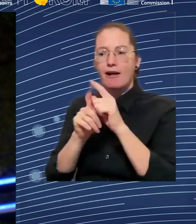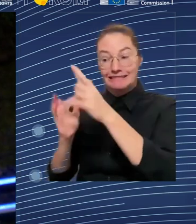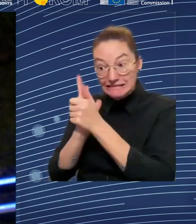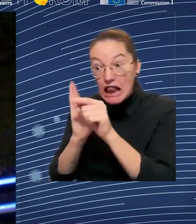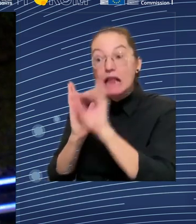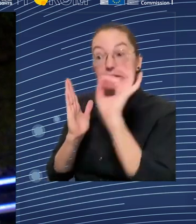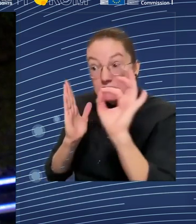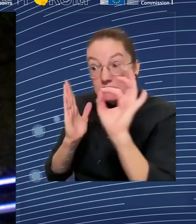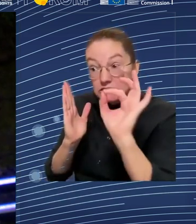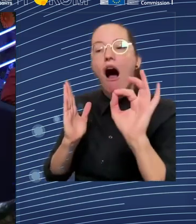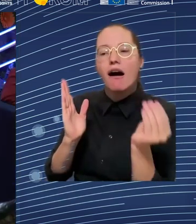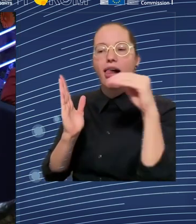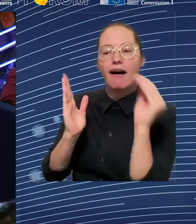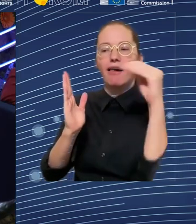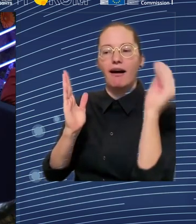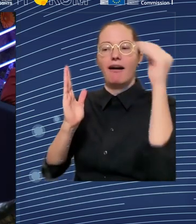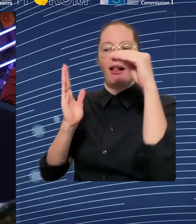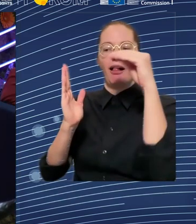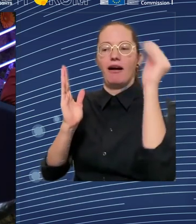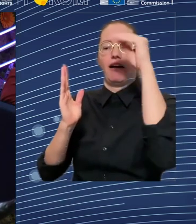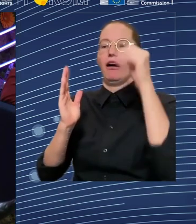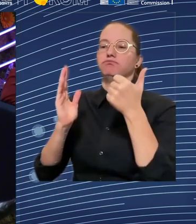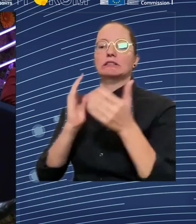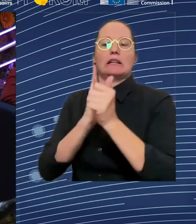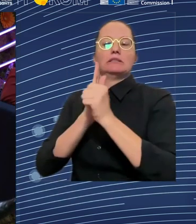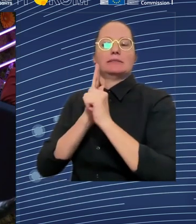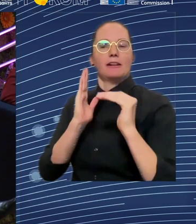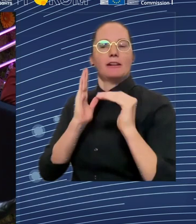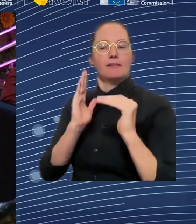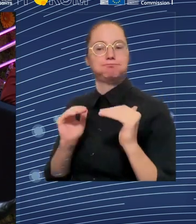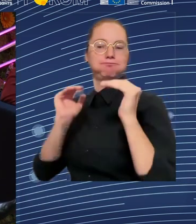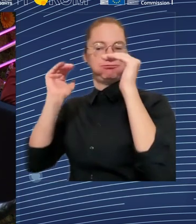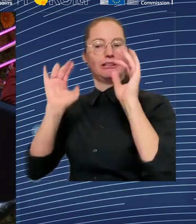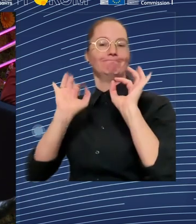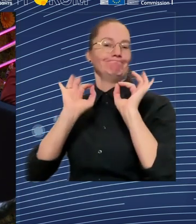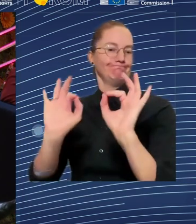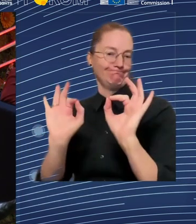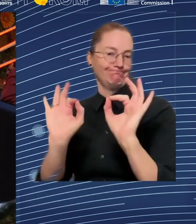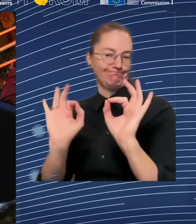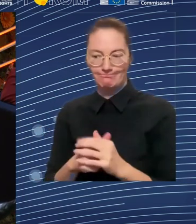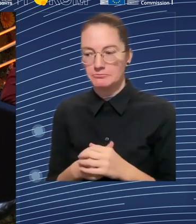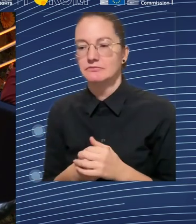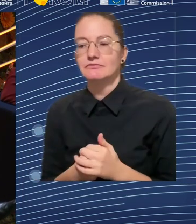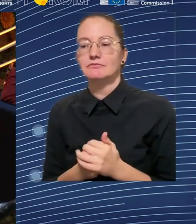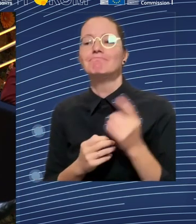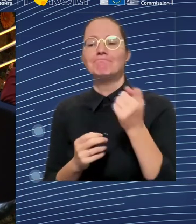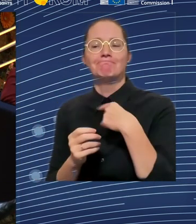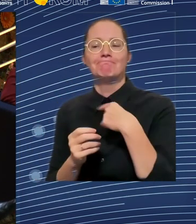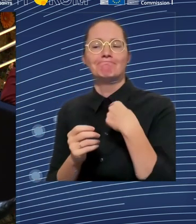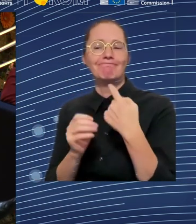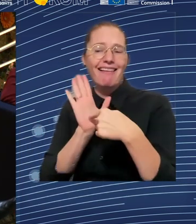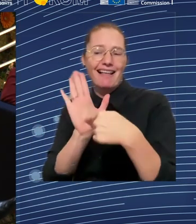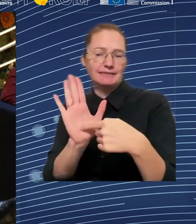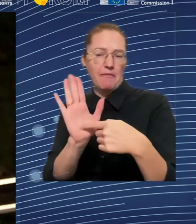but making sure that that training will be useful and knowing that that training is available. So better career advice for adults is clearly